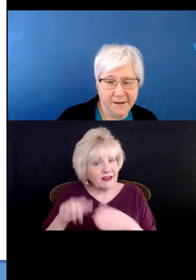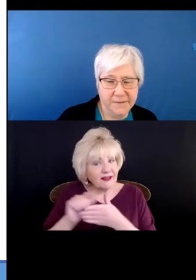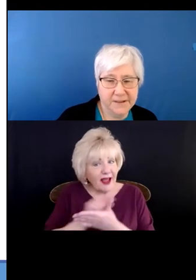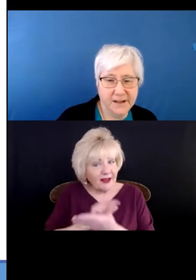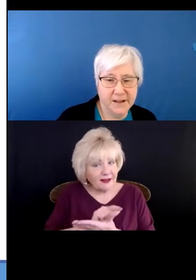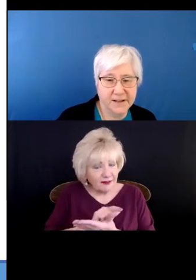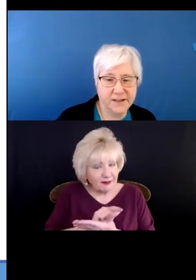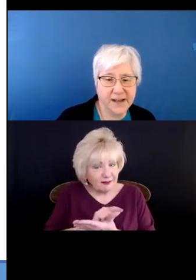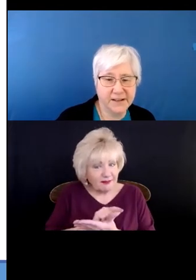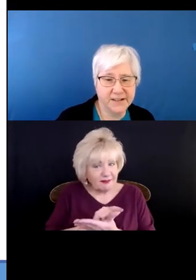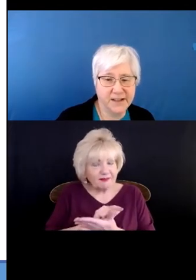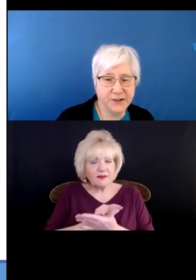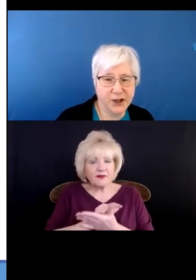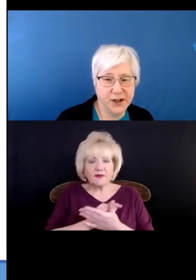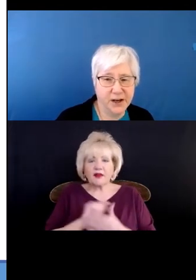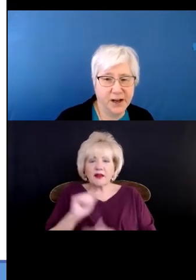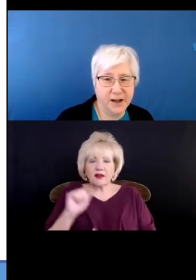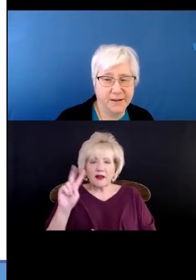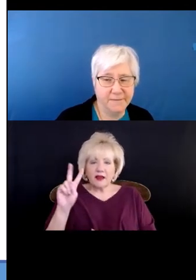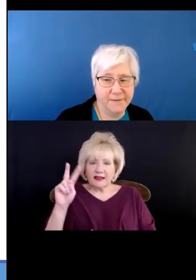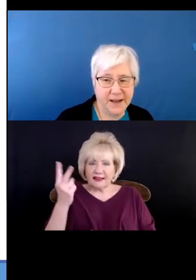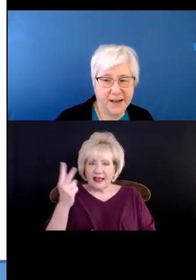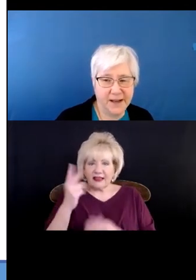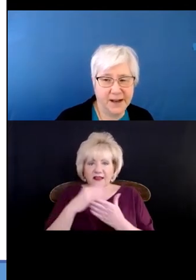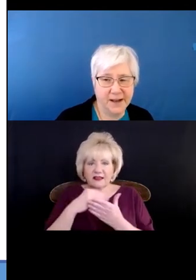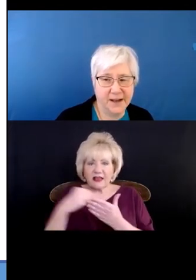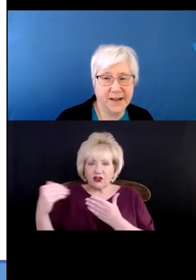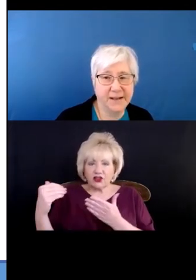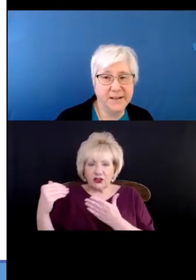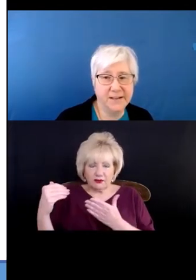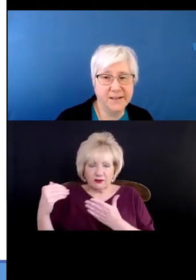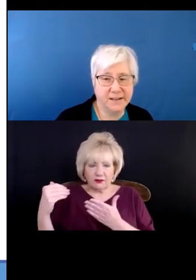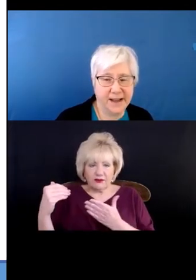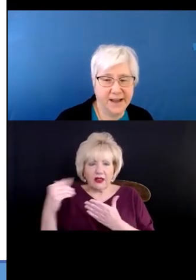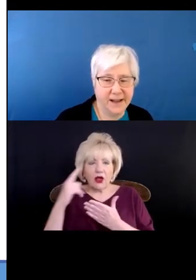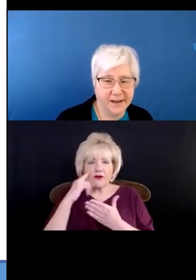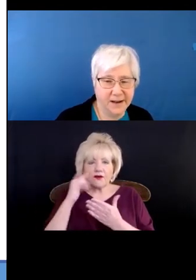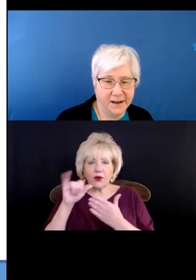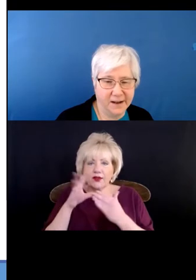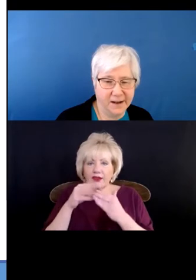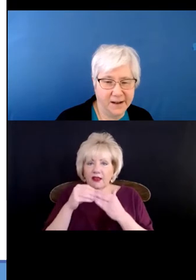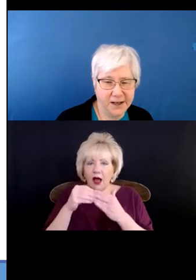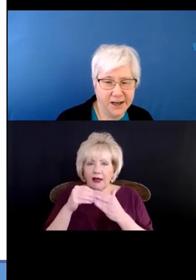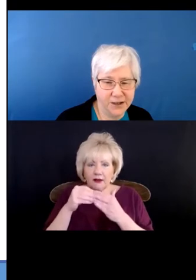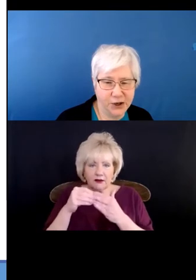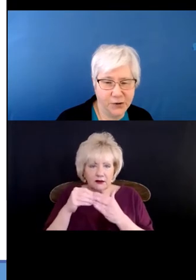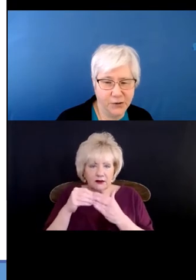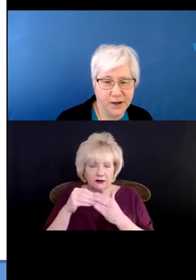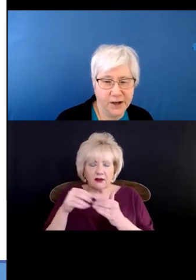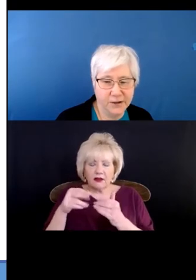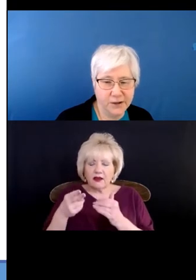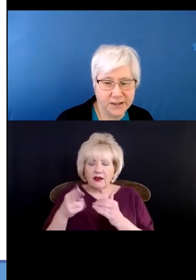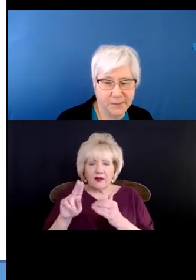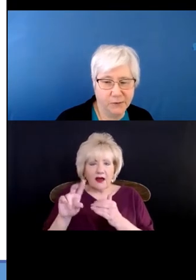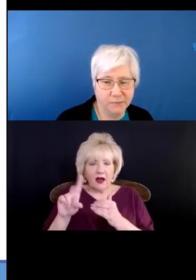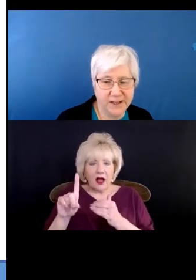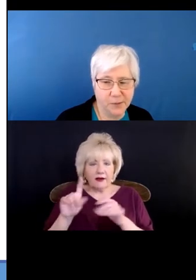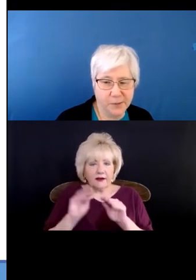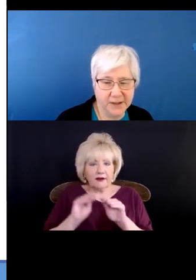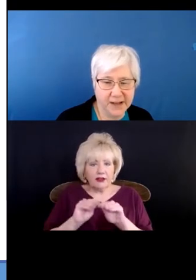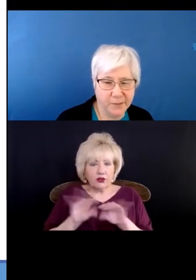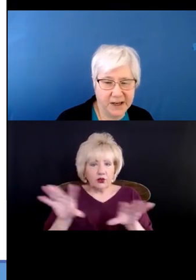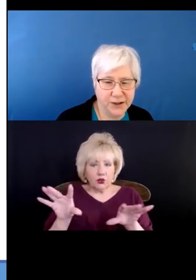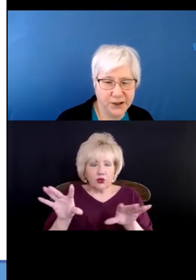The second section of the guidance that HUD issued talks about